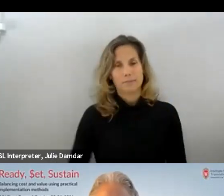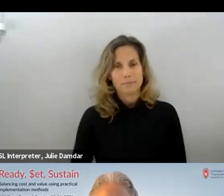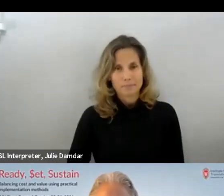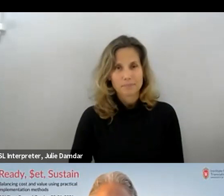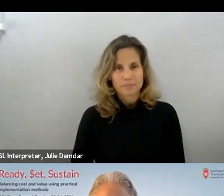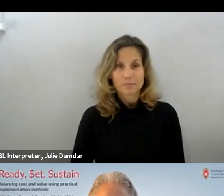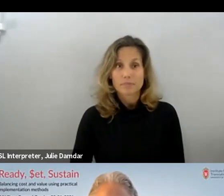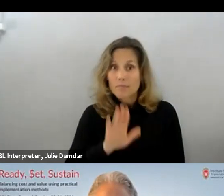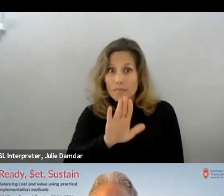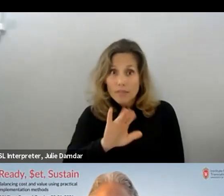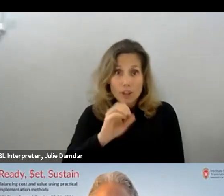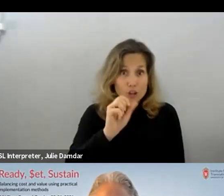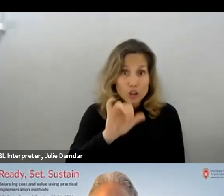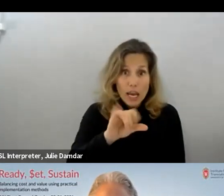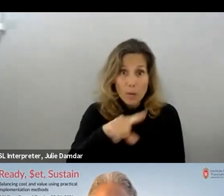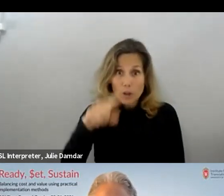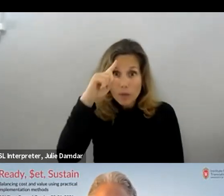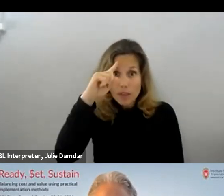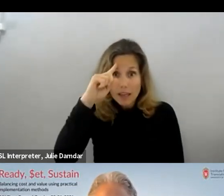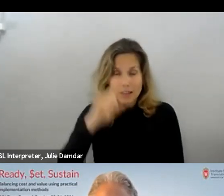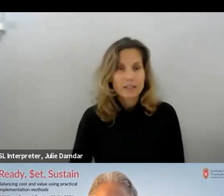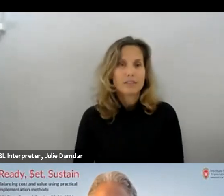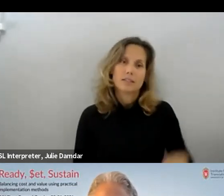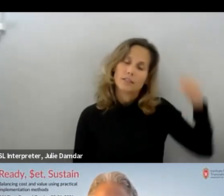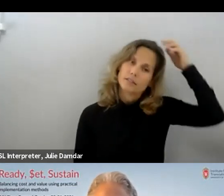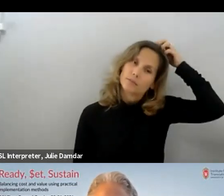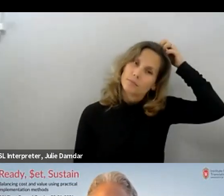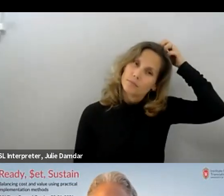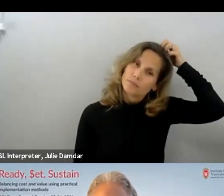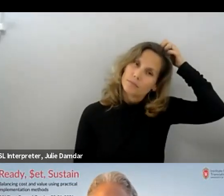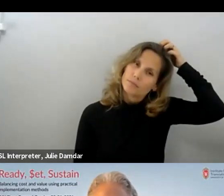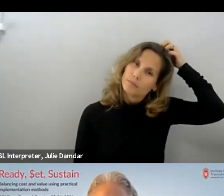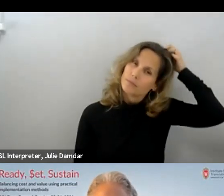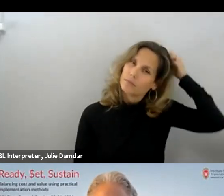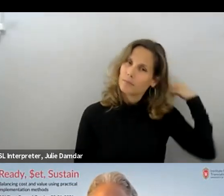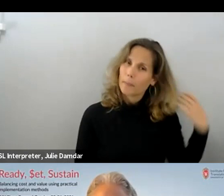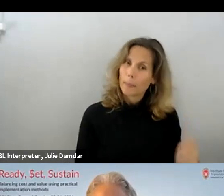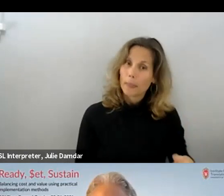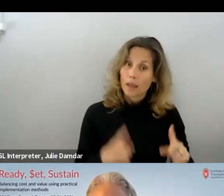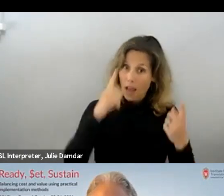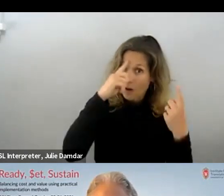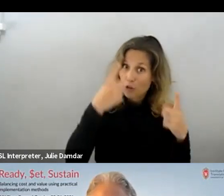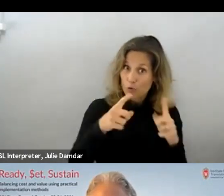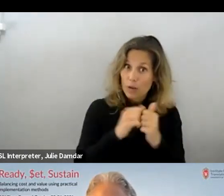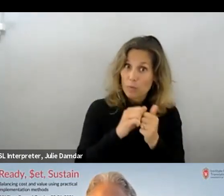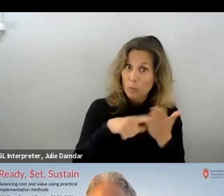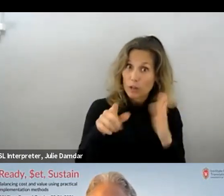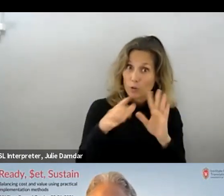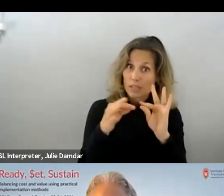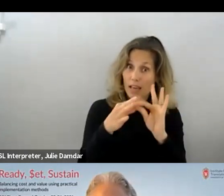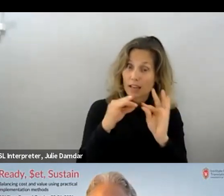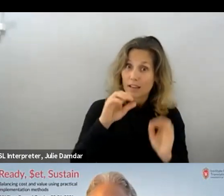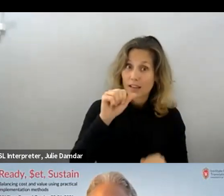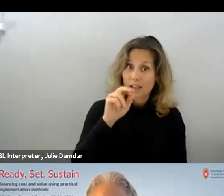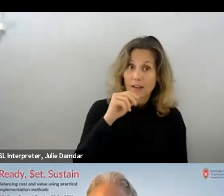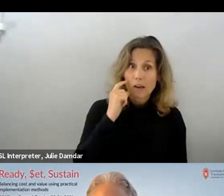What are your thoughts today? Yeah, I w I would agree with a lot of what you said there, Andy. I think one of the other things that I'm